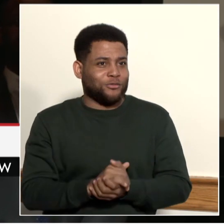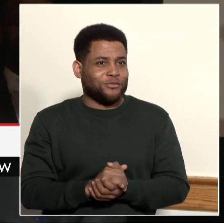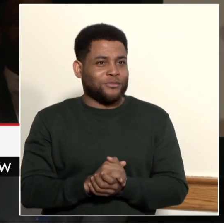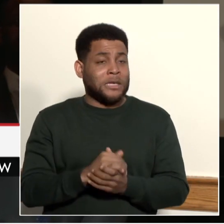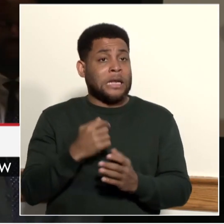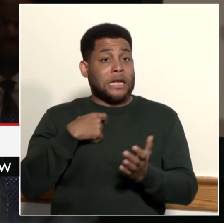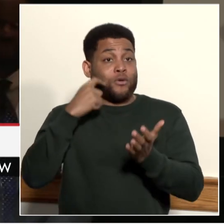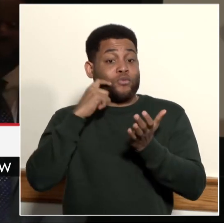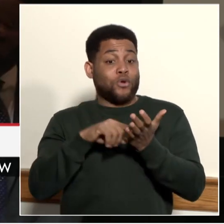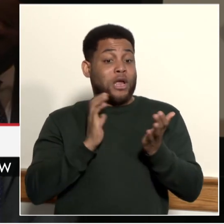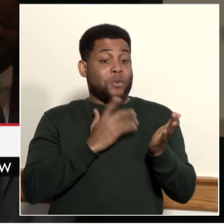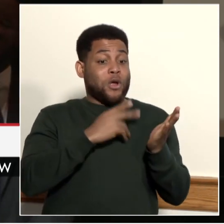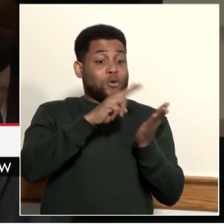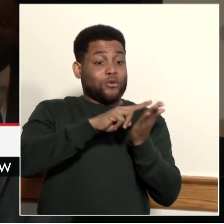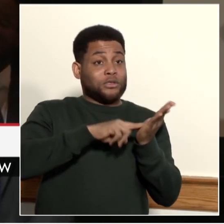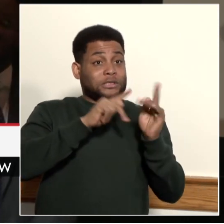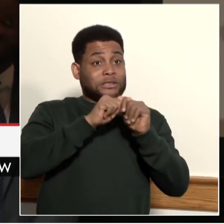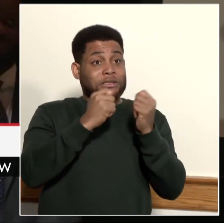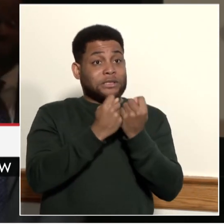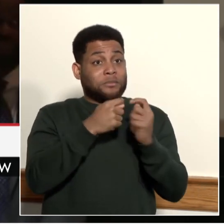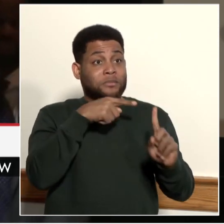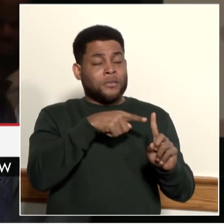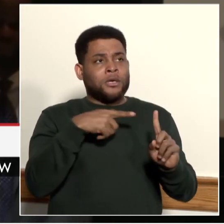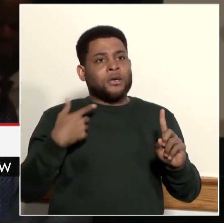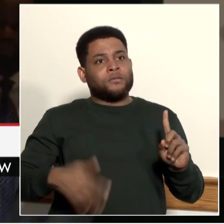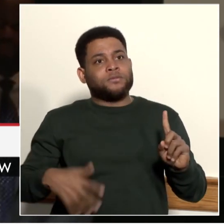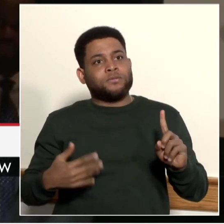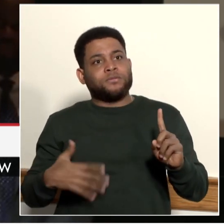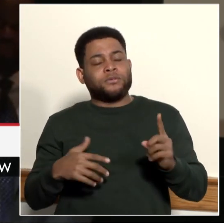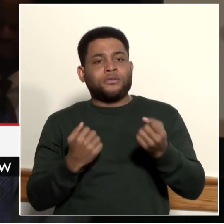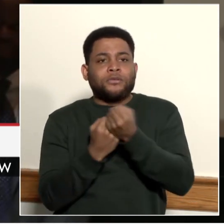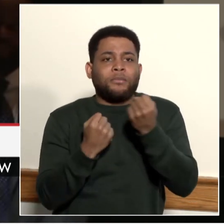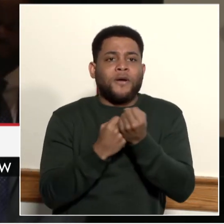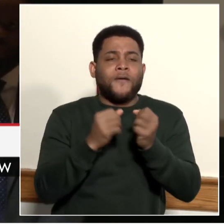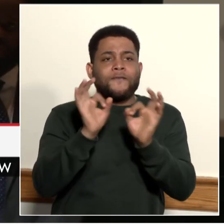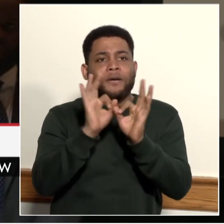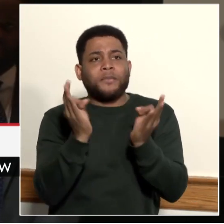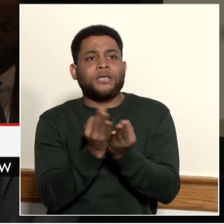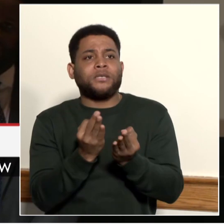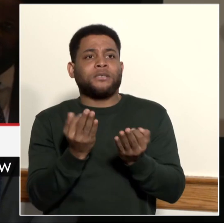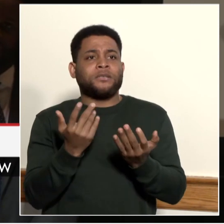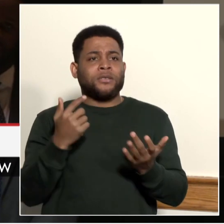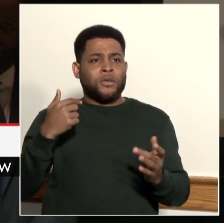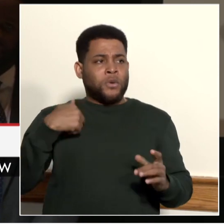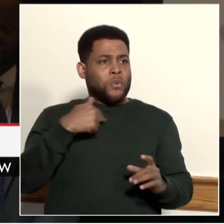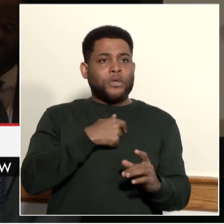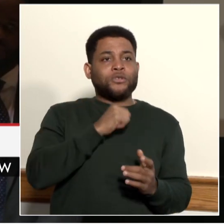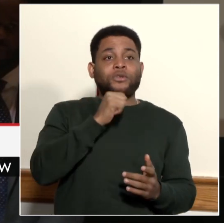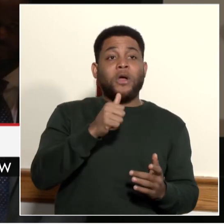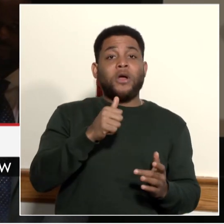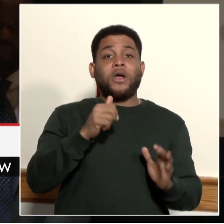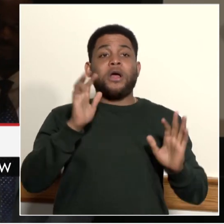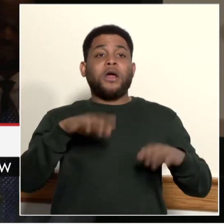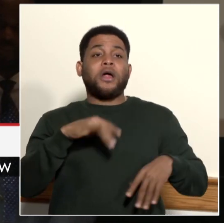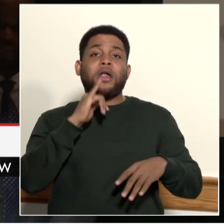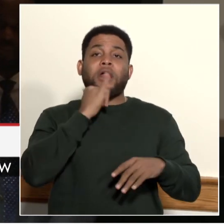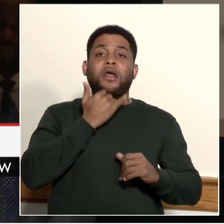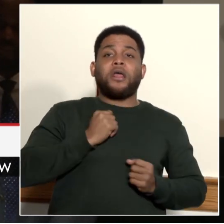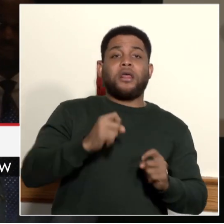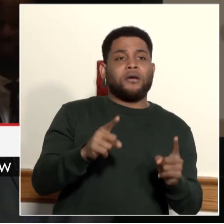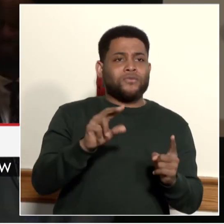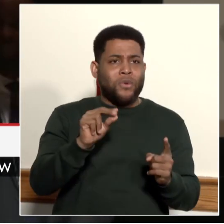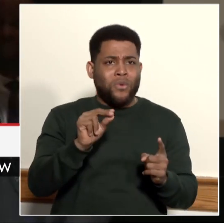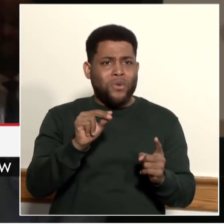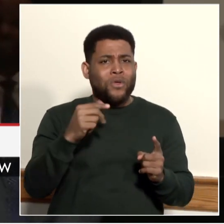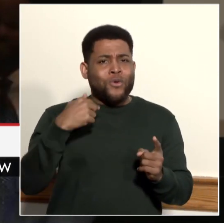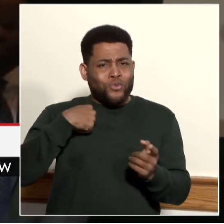outstanding results in supporting our families. It's not by chance or circumstance that we continue to lead in the region. We continue to meet our